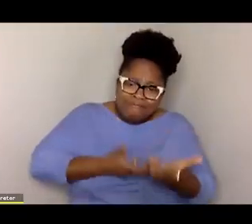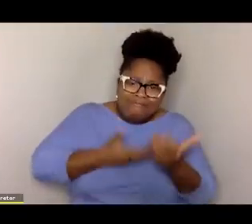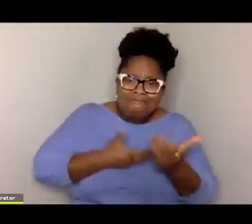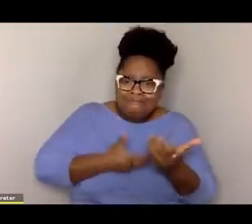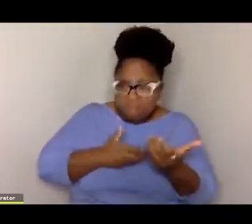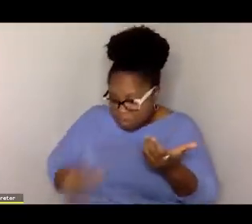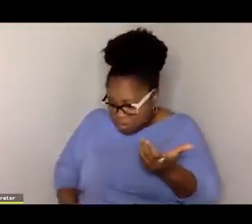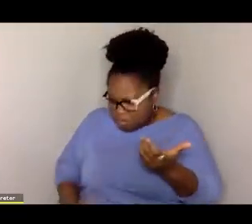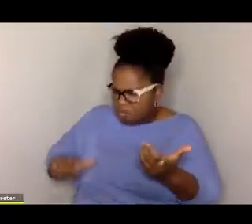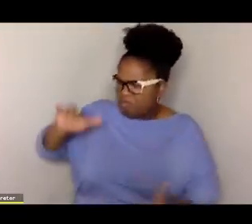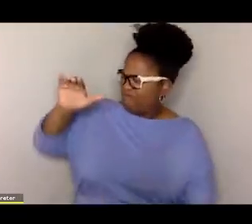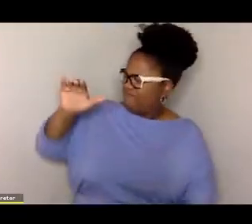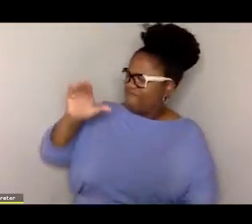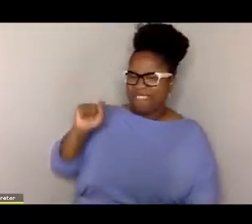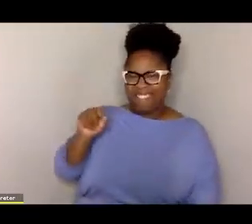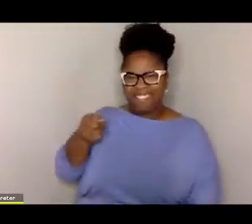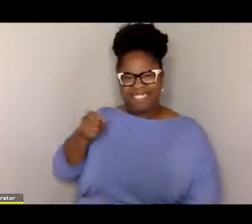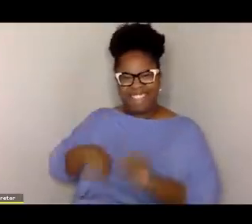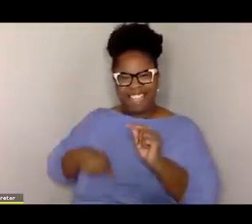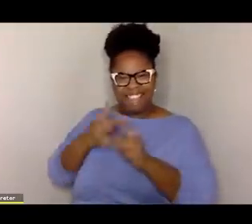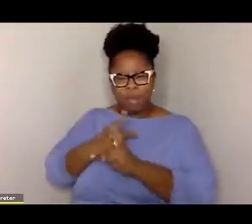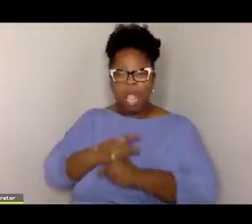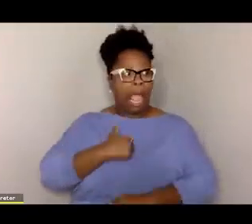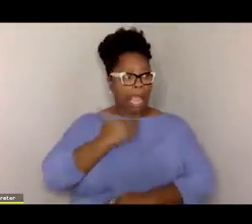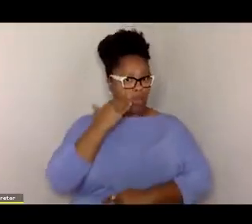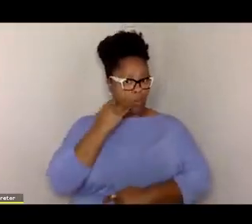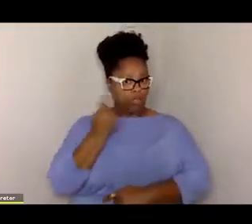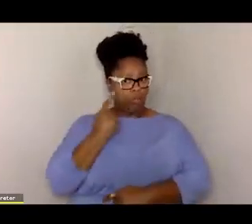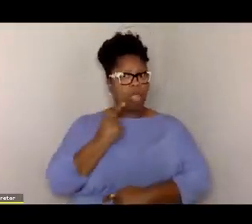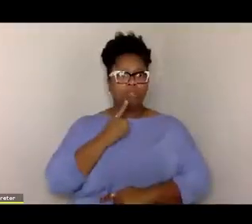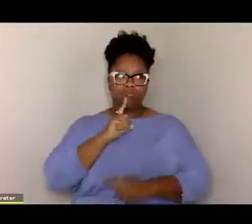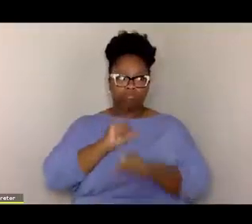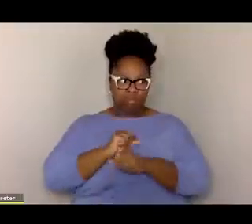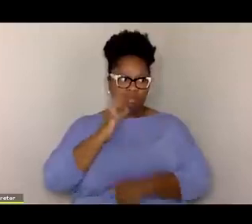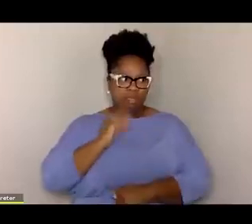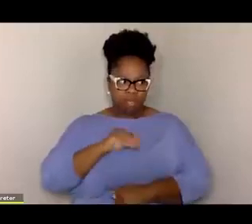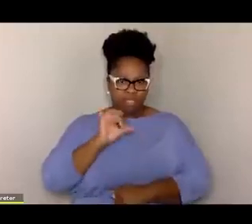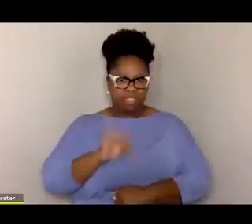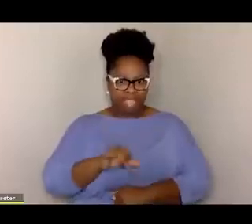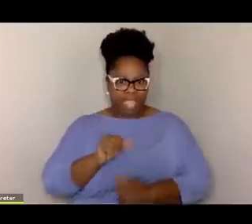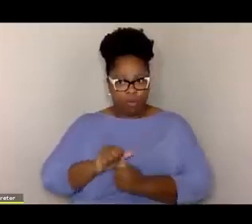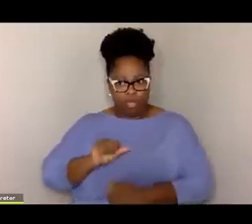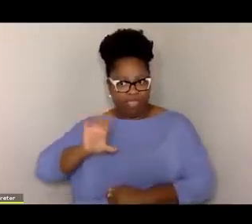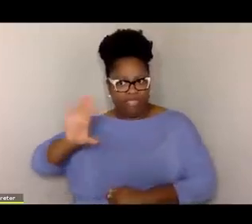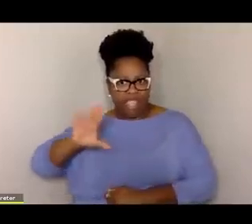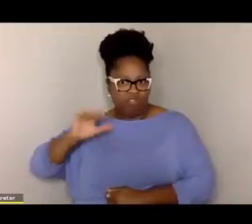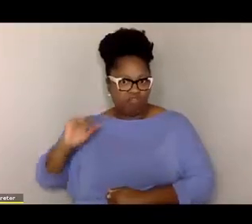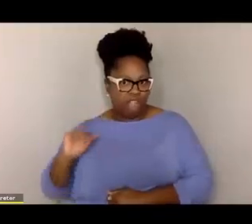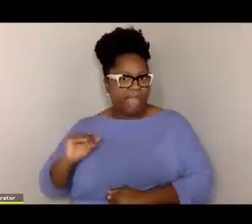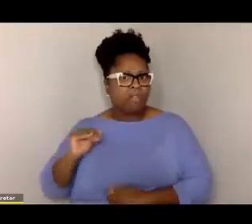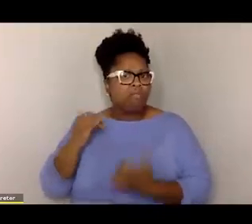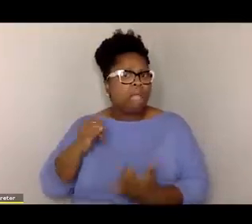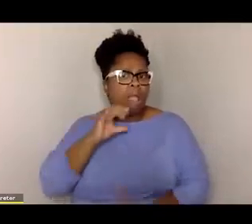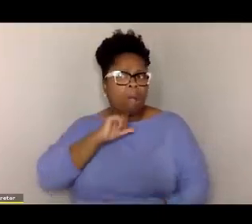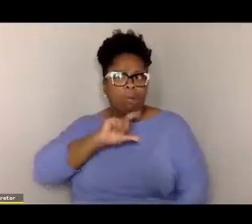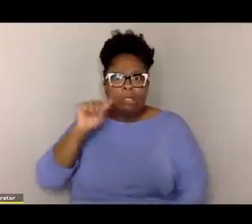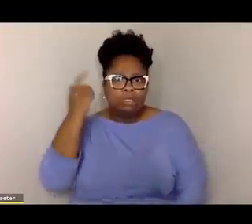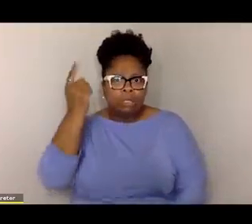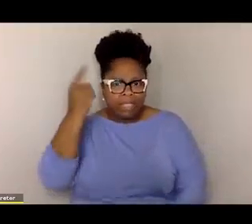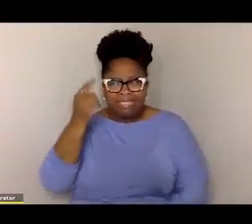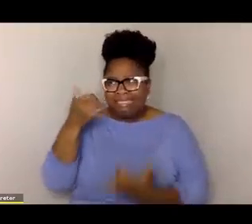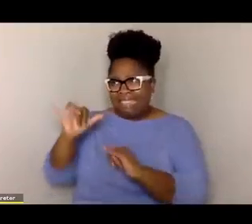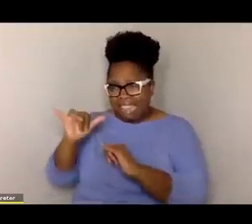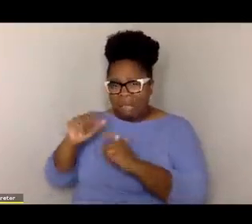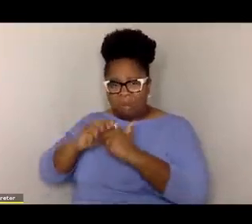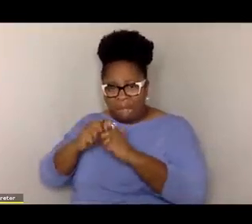being nurtured and supported. And you can't figure out what, cause I know somebody who actually had this with, with their child, who's now 20 something years